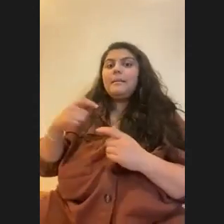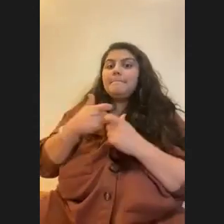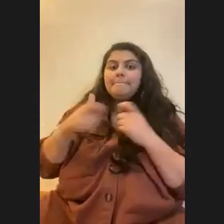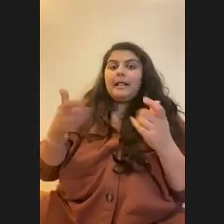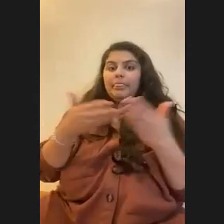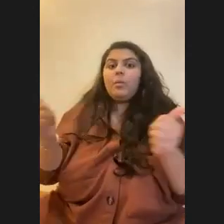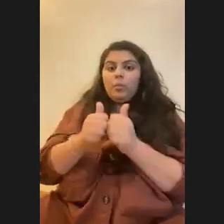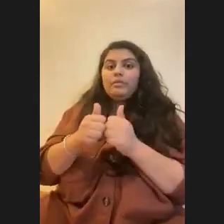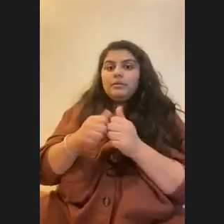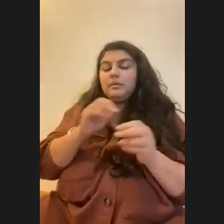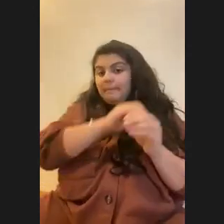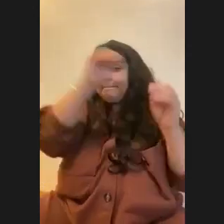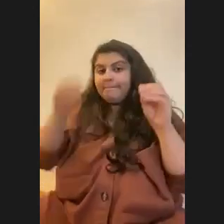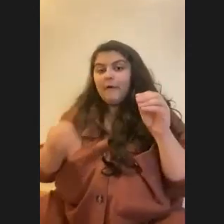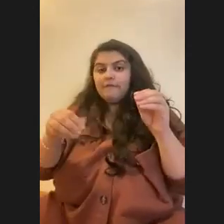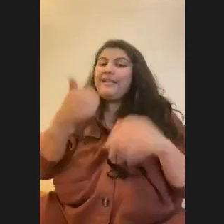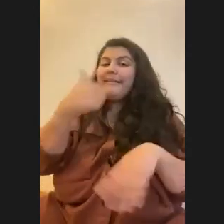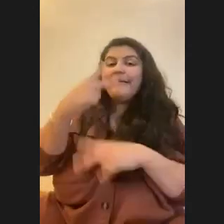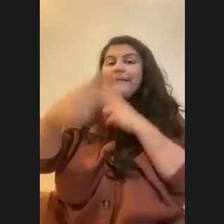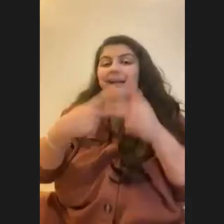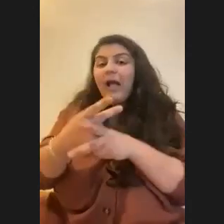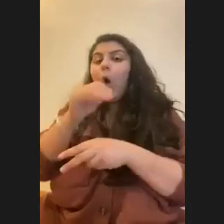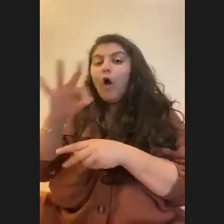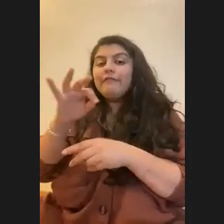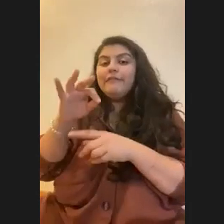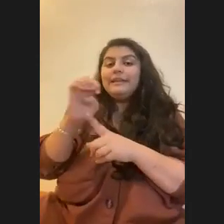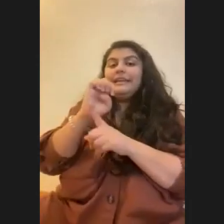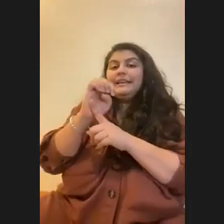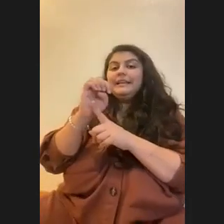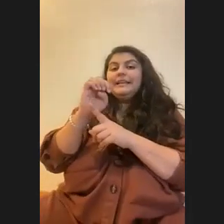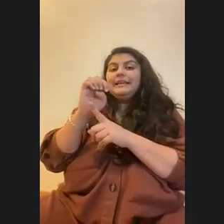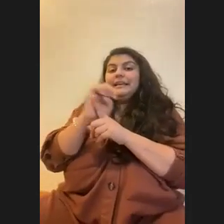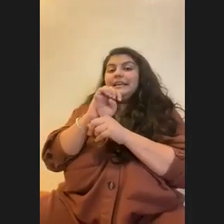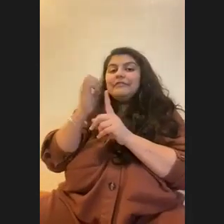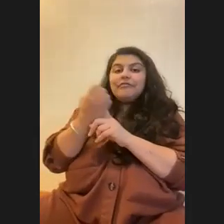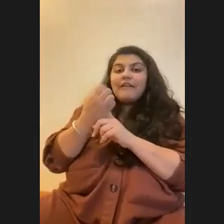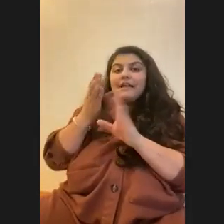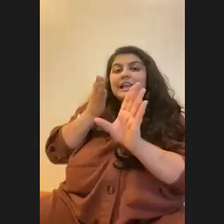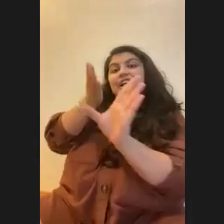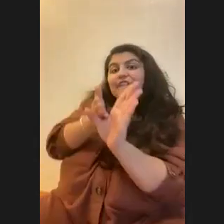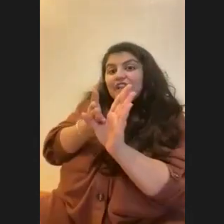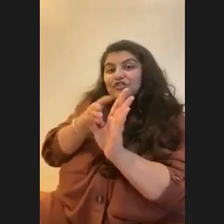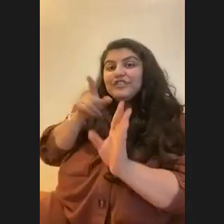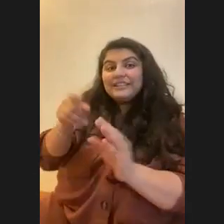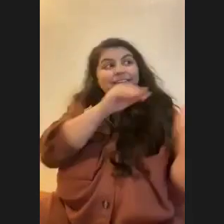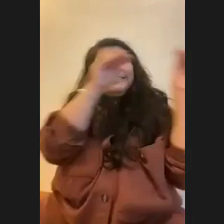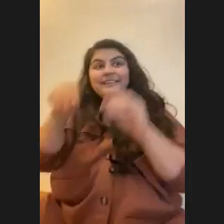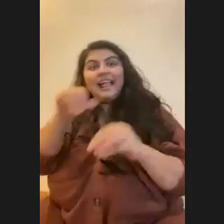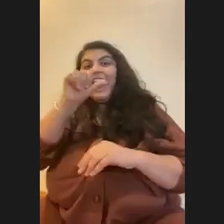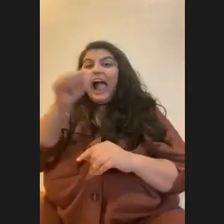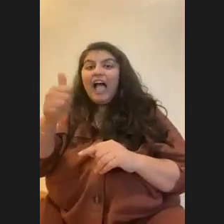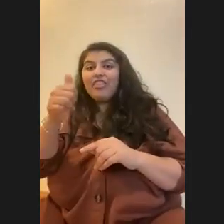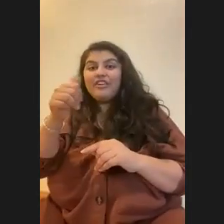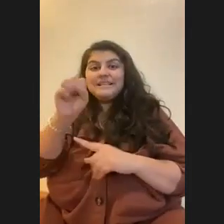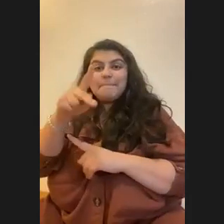kind of ecosystem intervention where you're like, let's introduce this non-native species to this area. You always